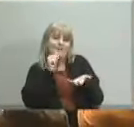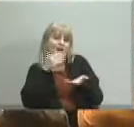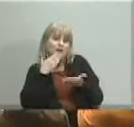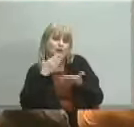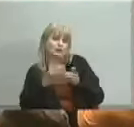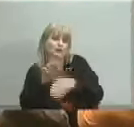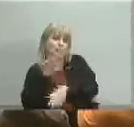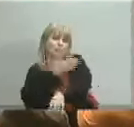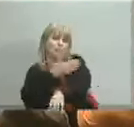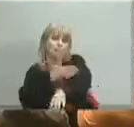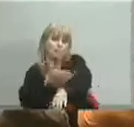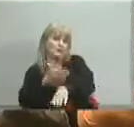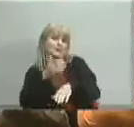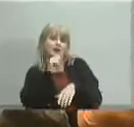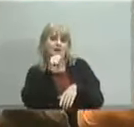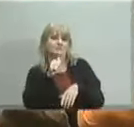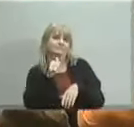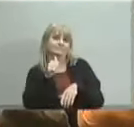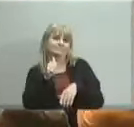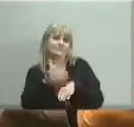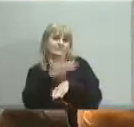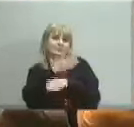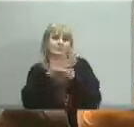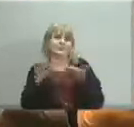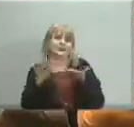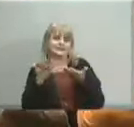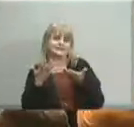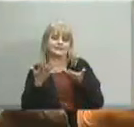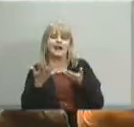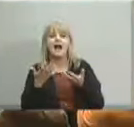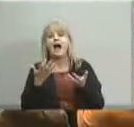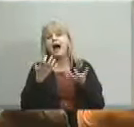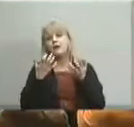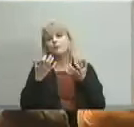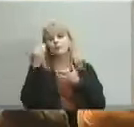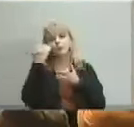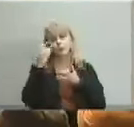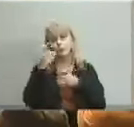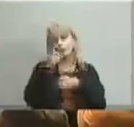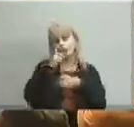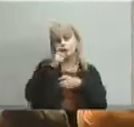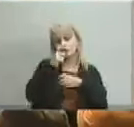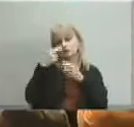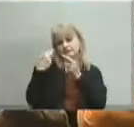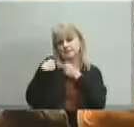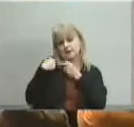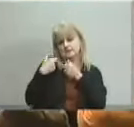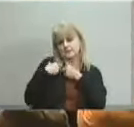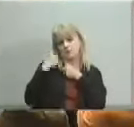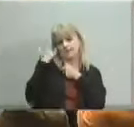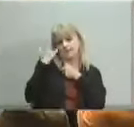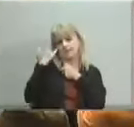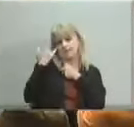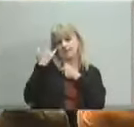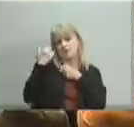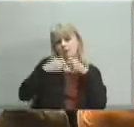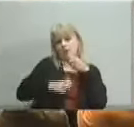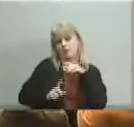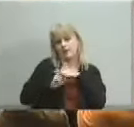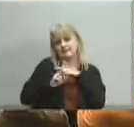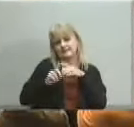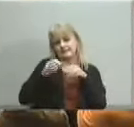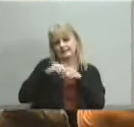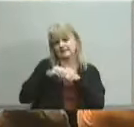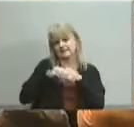lose the concept of who is who we personally hold responsible if there's a problem and i think that's how some of this